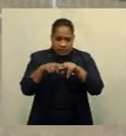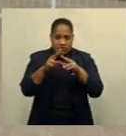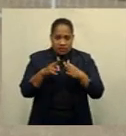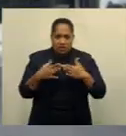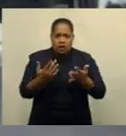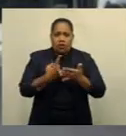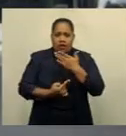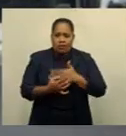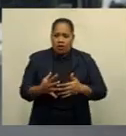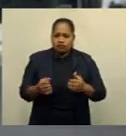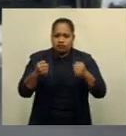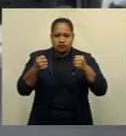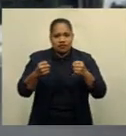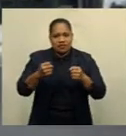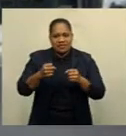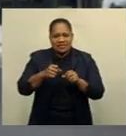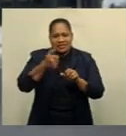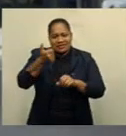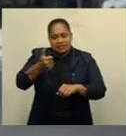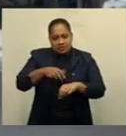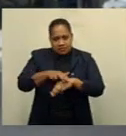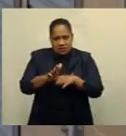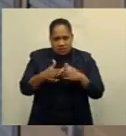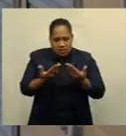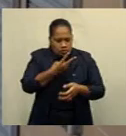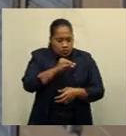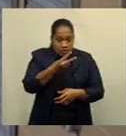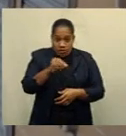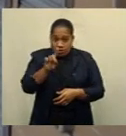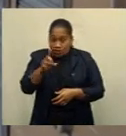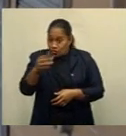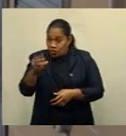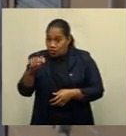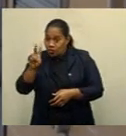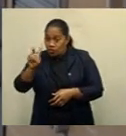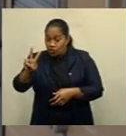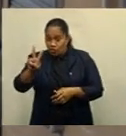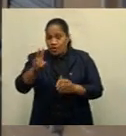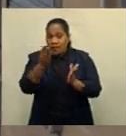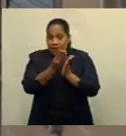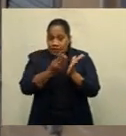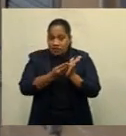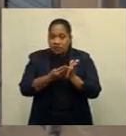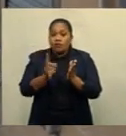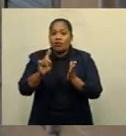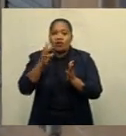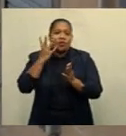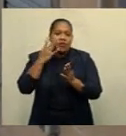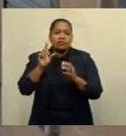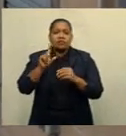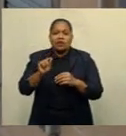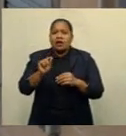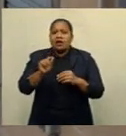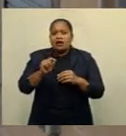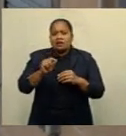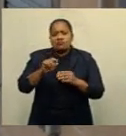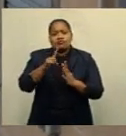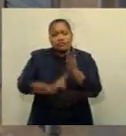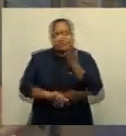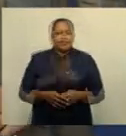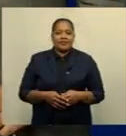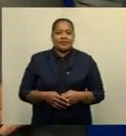months. Meanwhile, the 2021-2022 national budget is scheduled to be announced on July 16th. Linares,